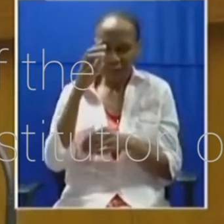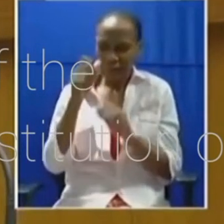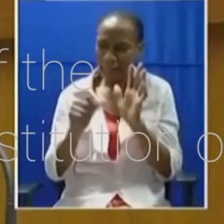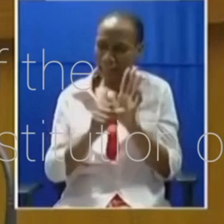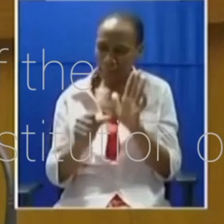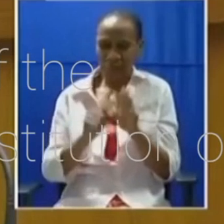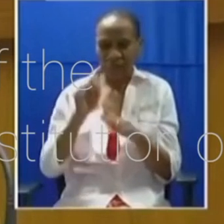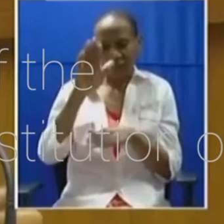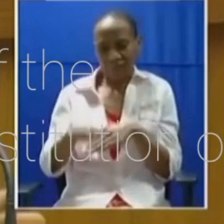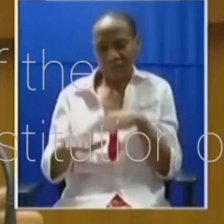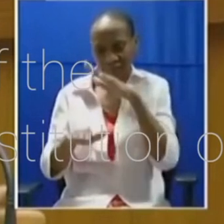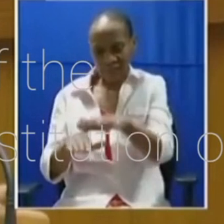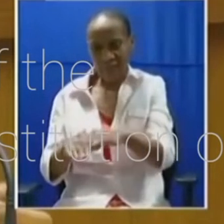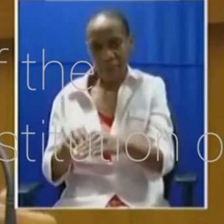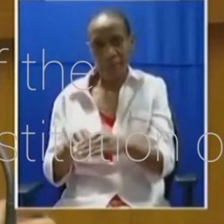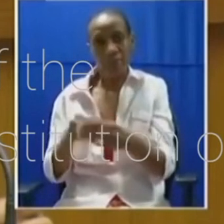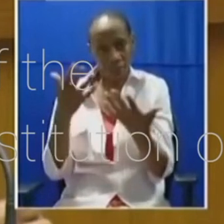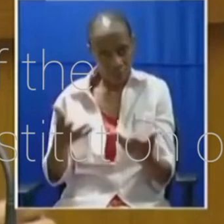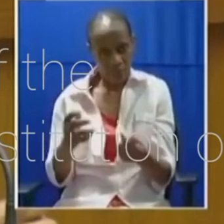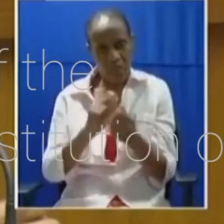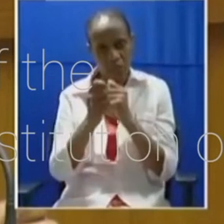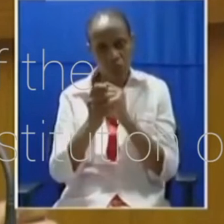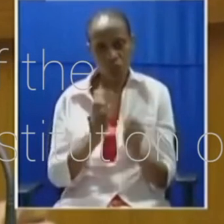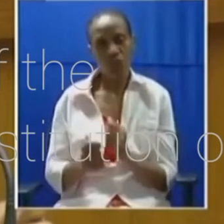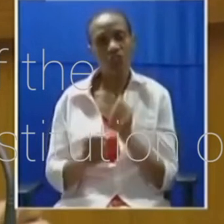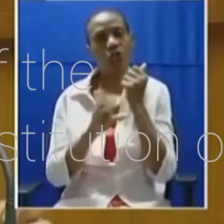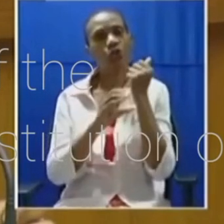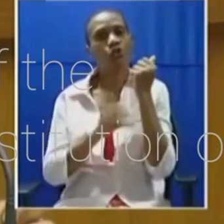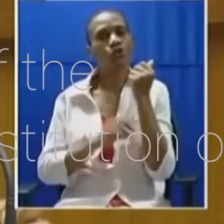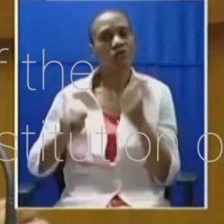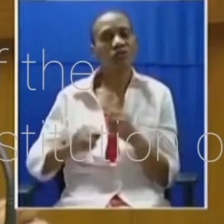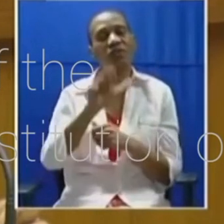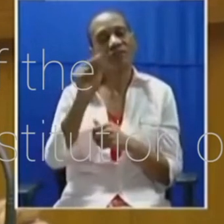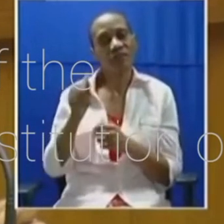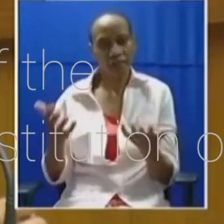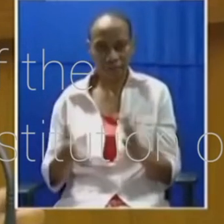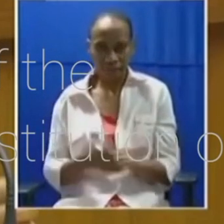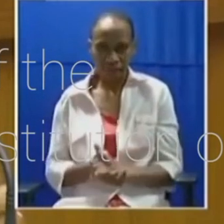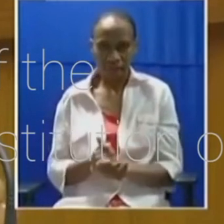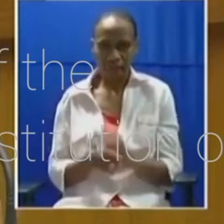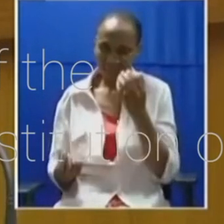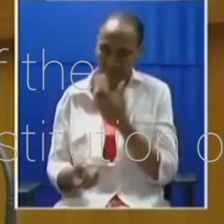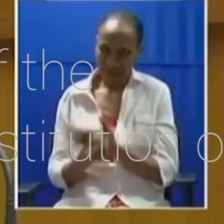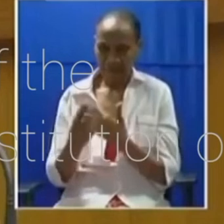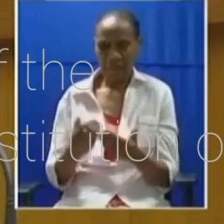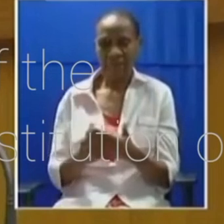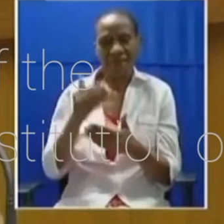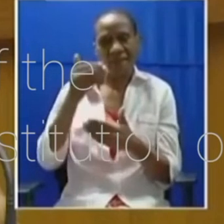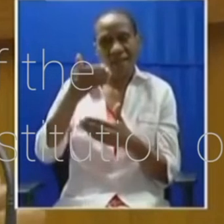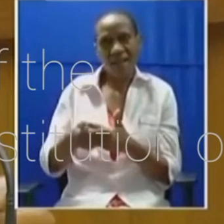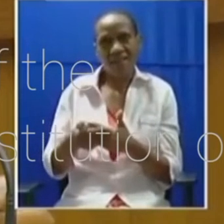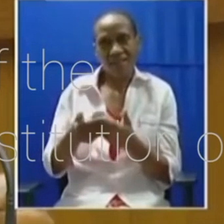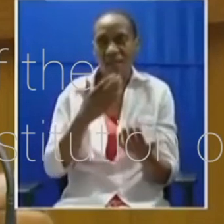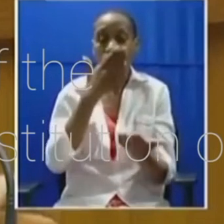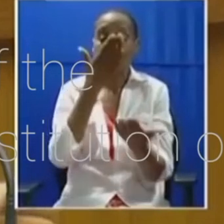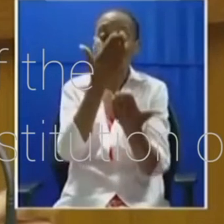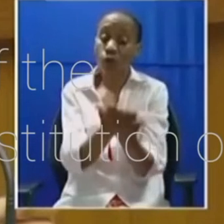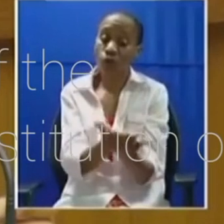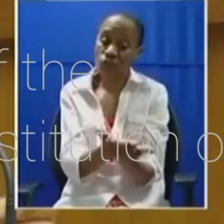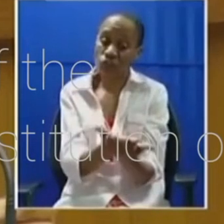process of amending the Constitution of the Republic of South Africa. This is happening after the successful motion